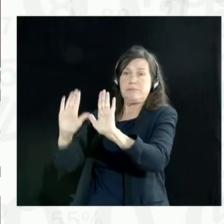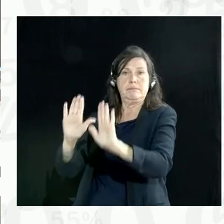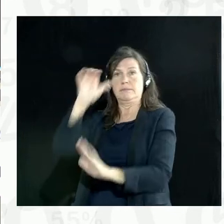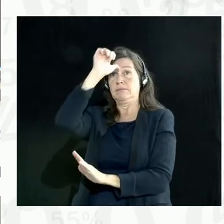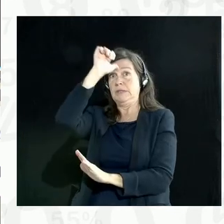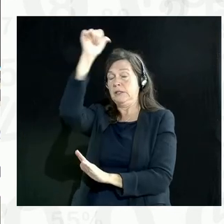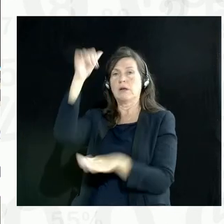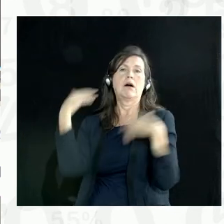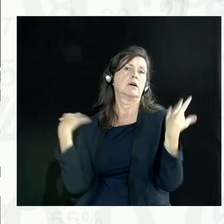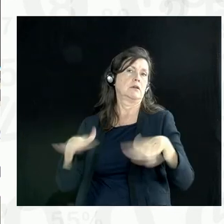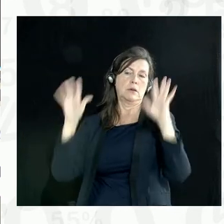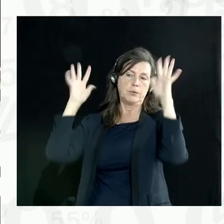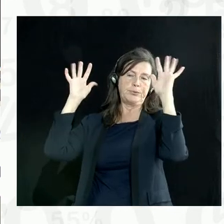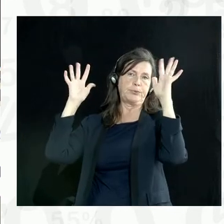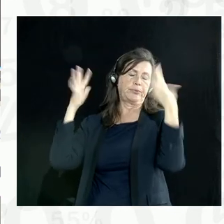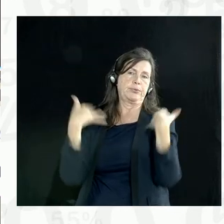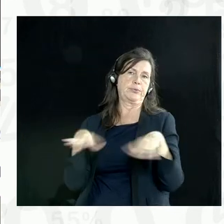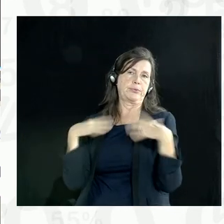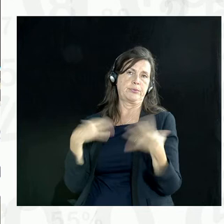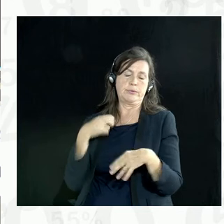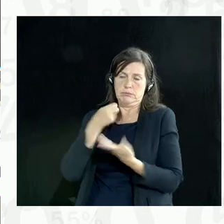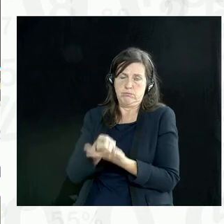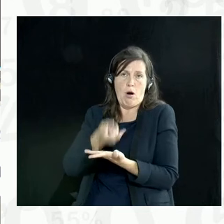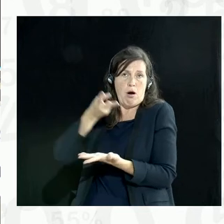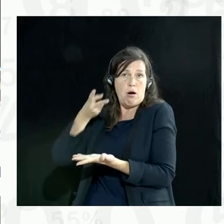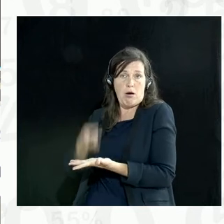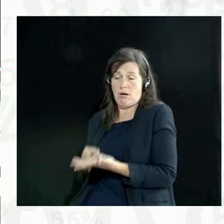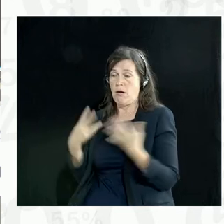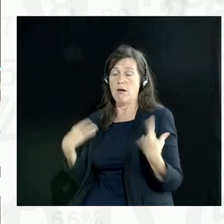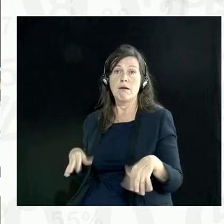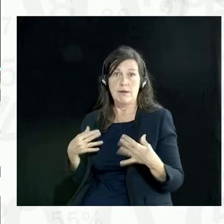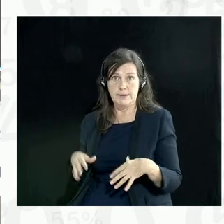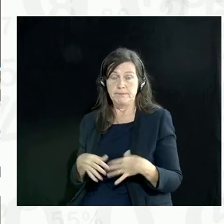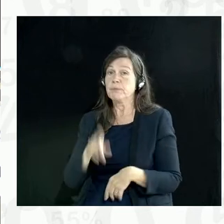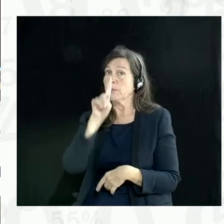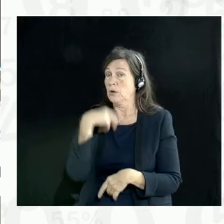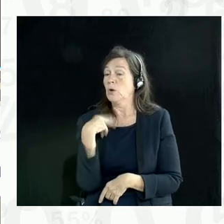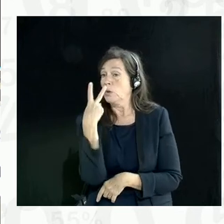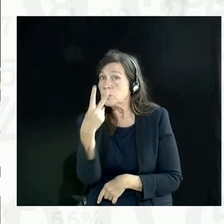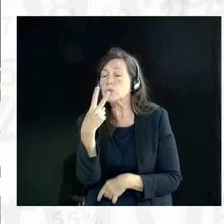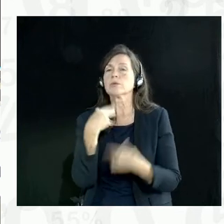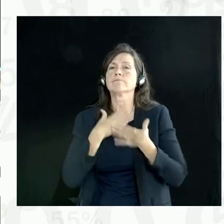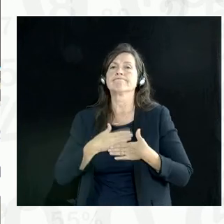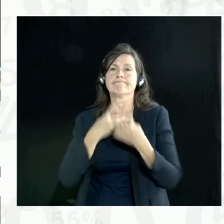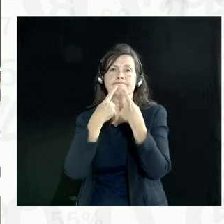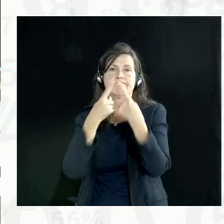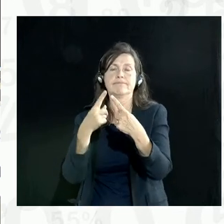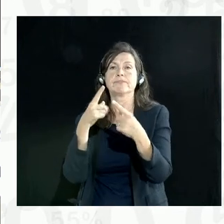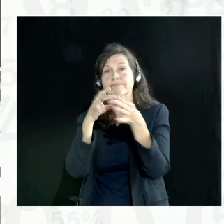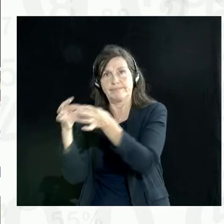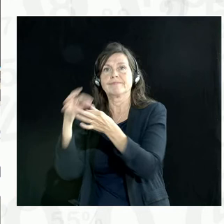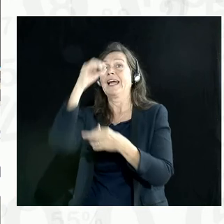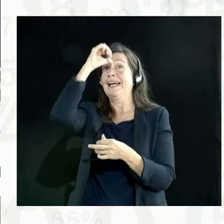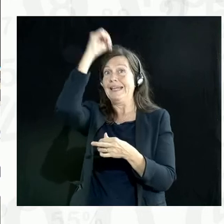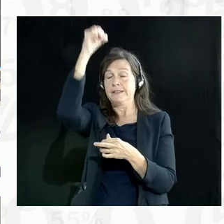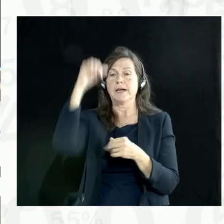very remarkable achievement. Something I think of, there's two items I wanted to mention about India worth thinking about. The first